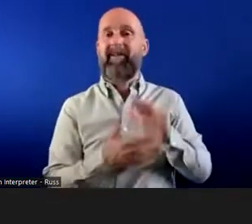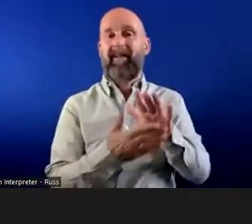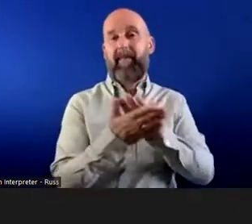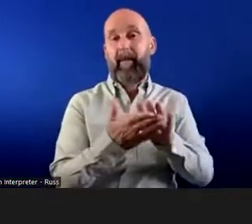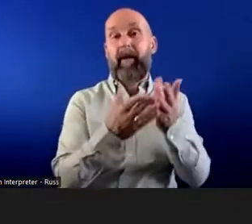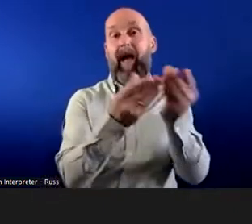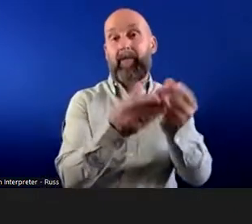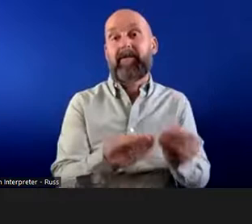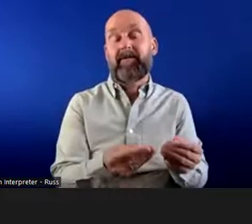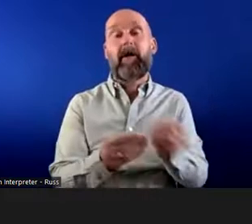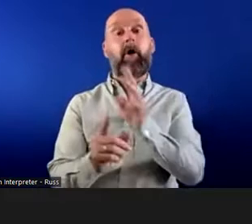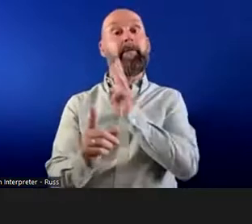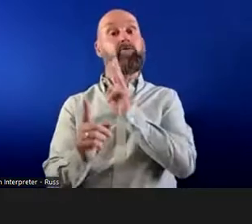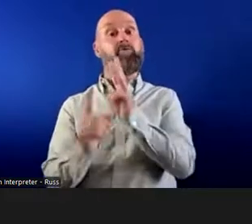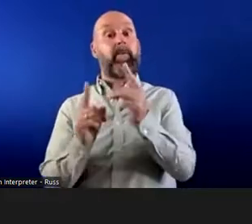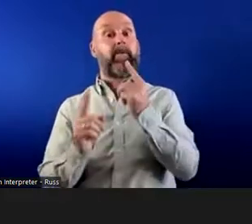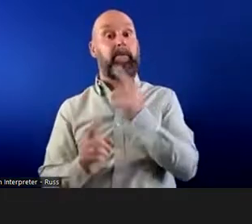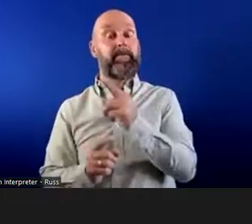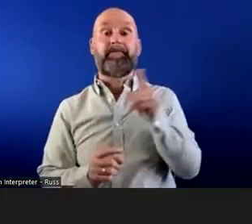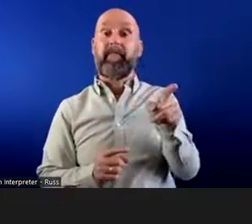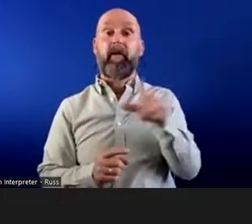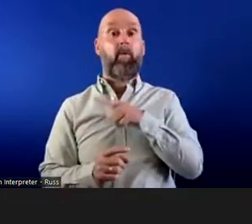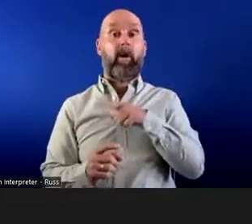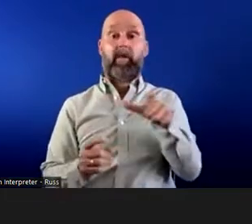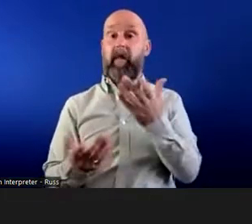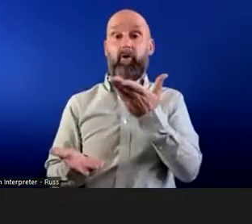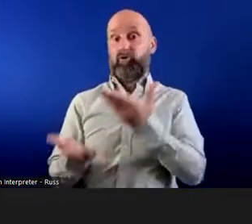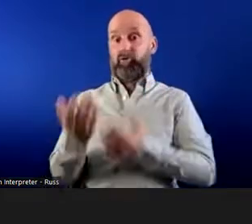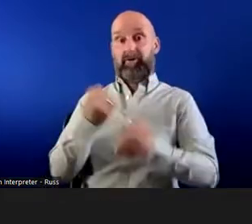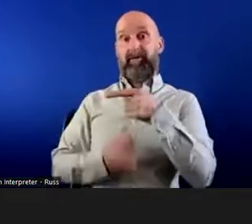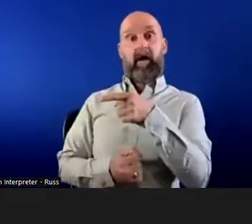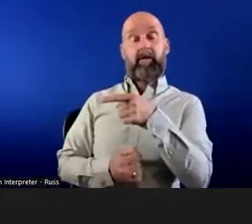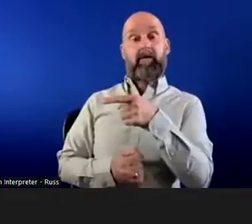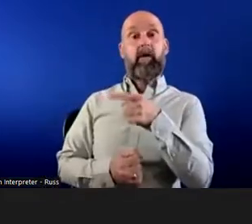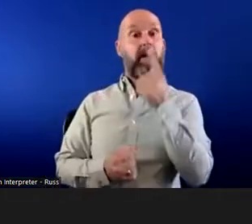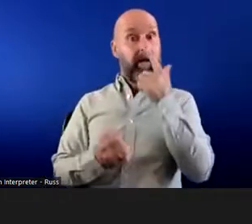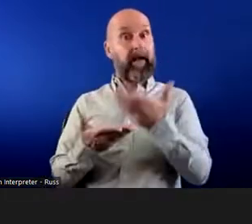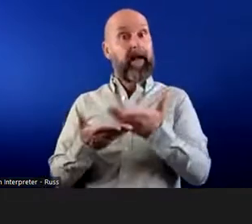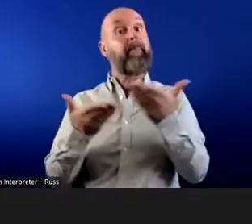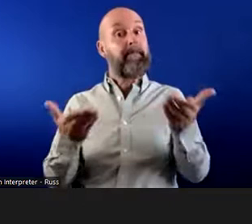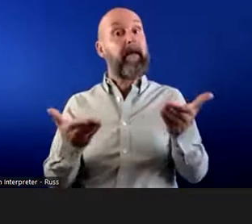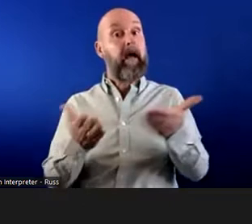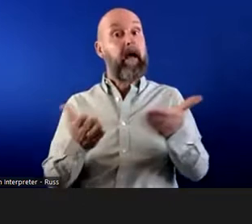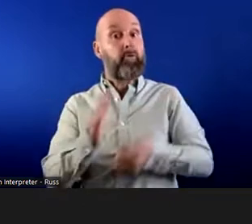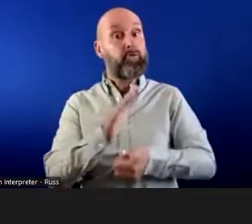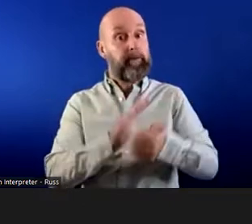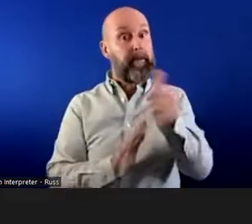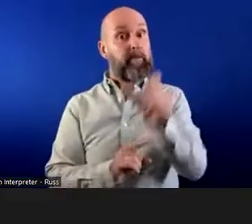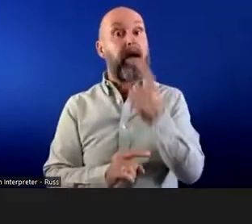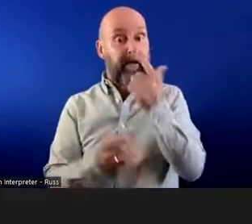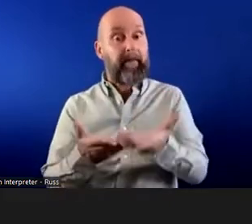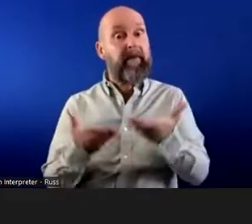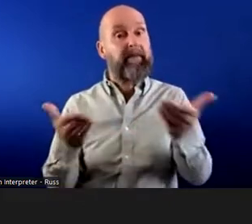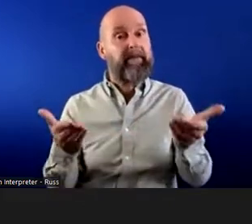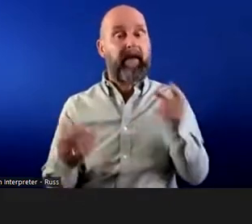employer went wrong is the tribunal found that this wasn't justified, although it can be fair to dismiss someone for this reason. In this particular